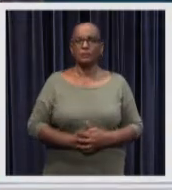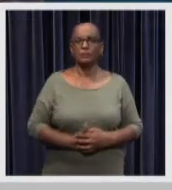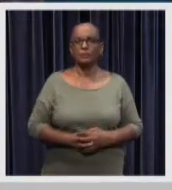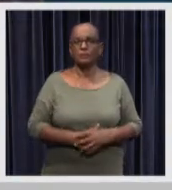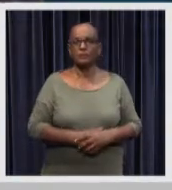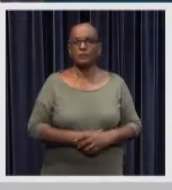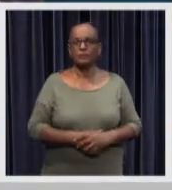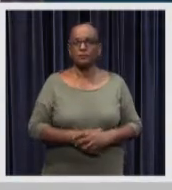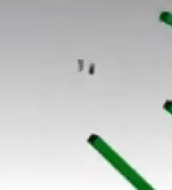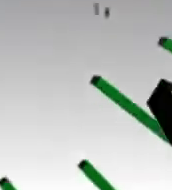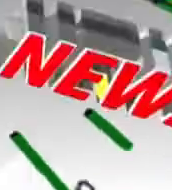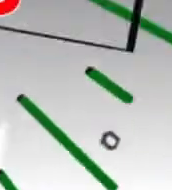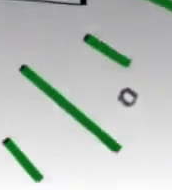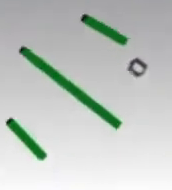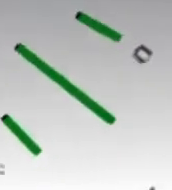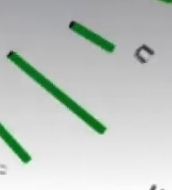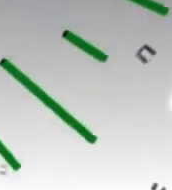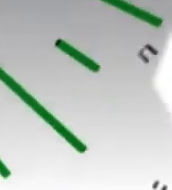deserve